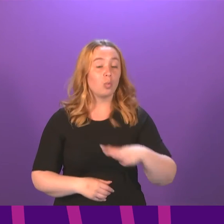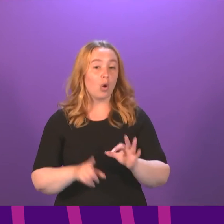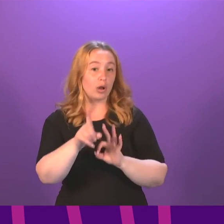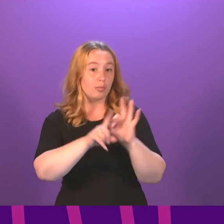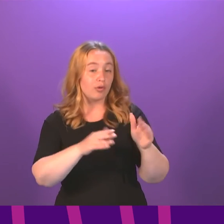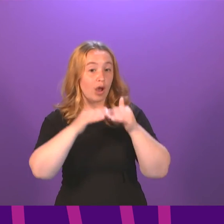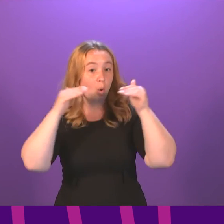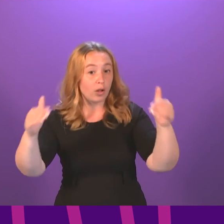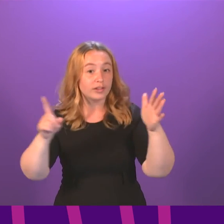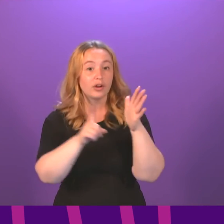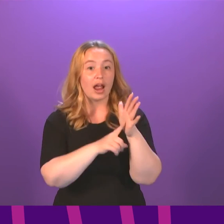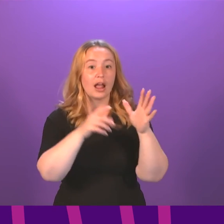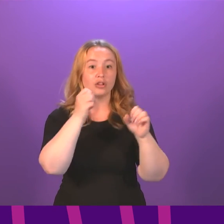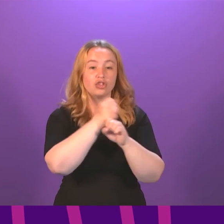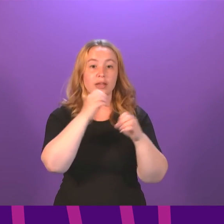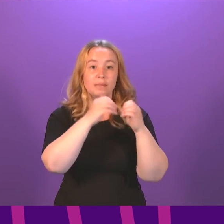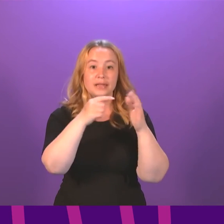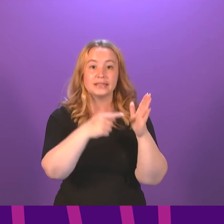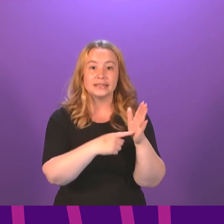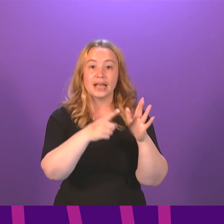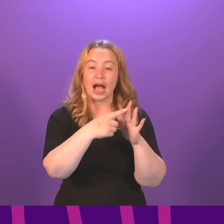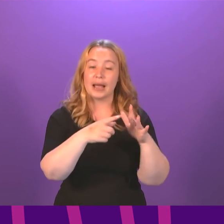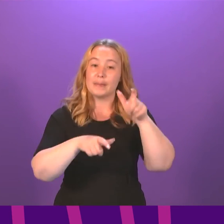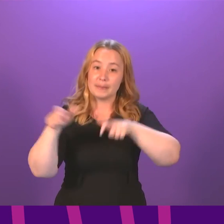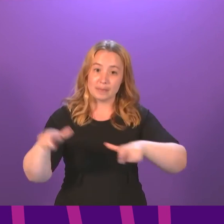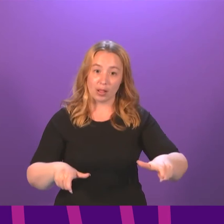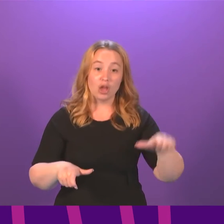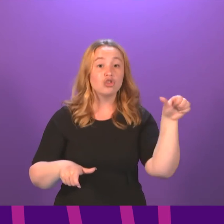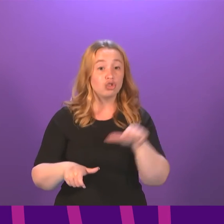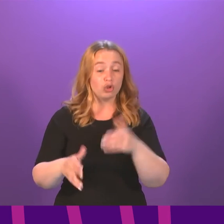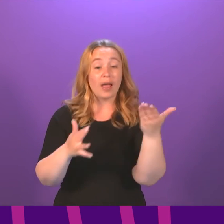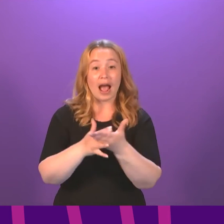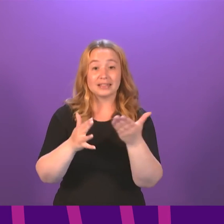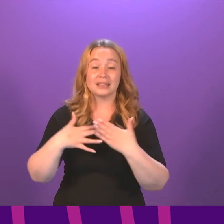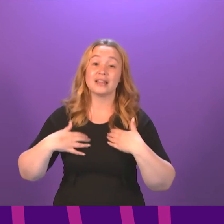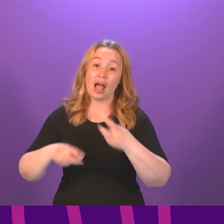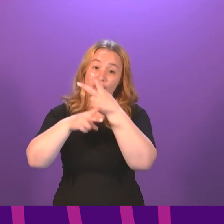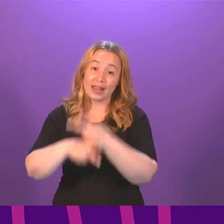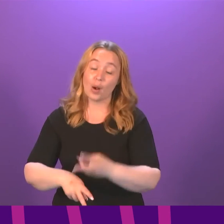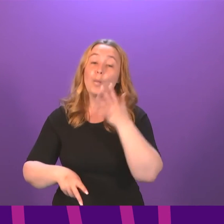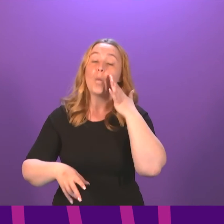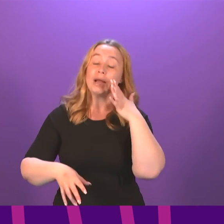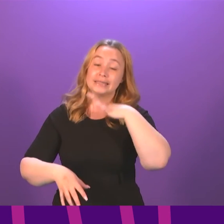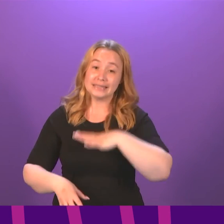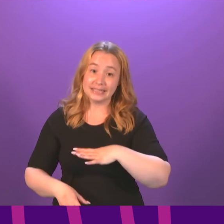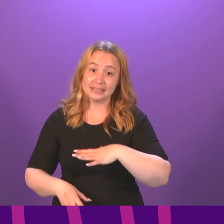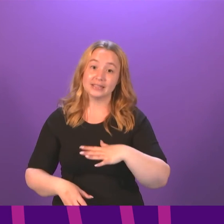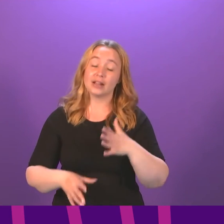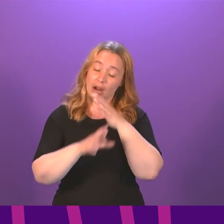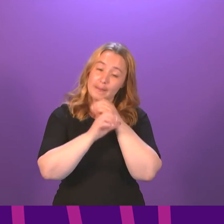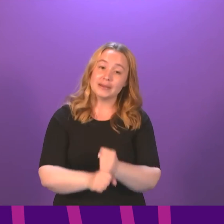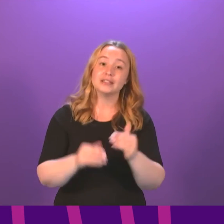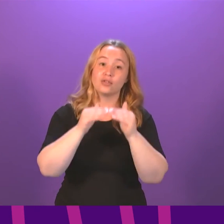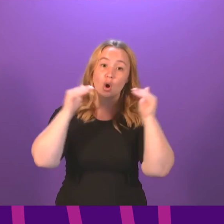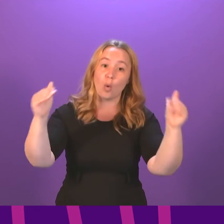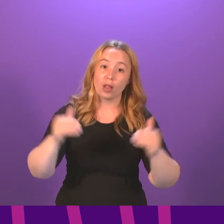LGBTI people. Everyone should be able to access the healthcare they need when they need it as part of that overall commitment to equality. As